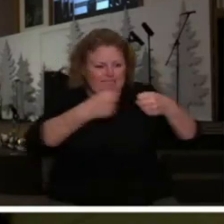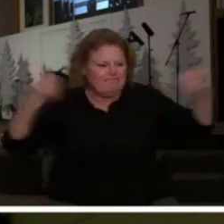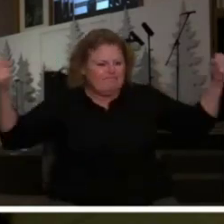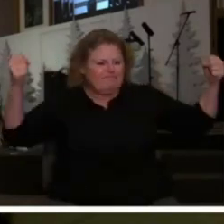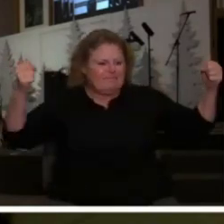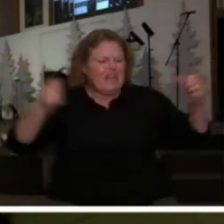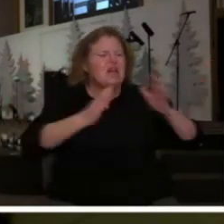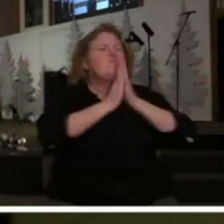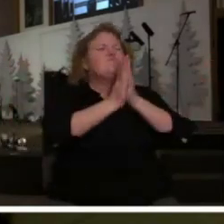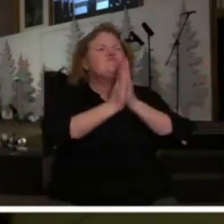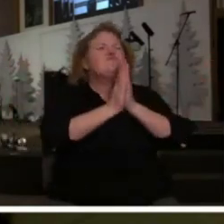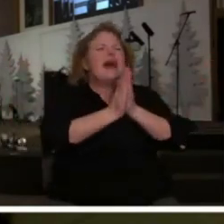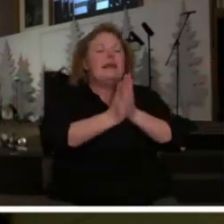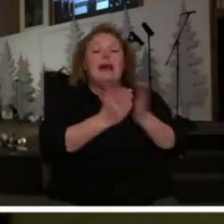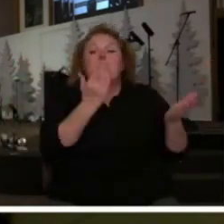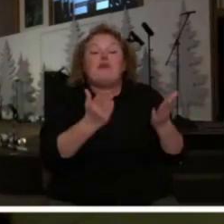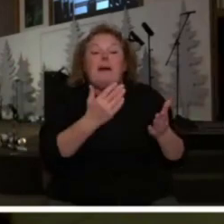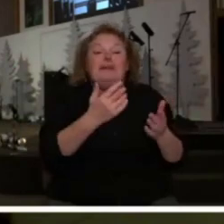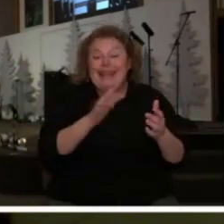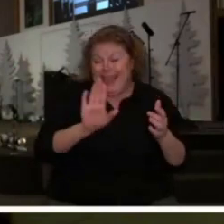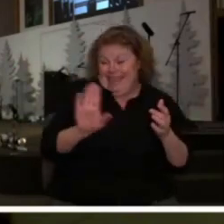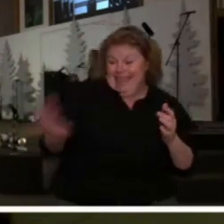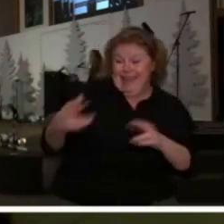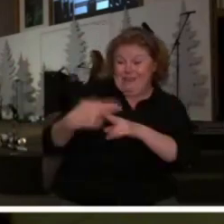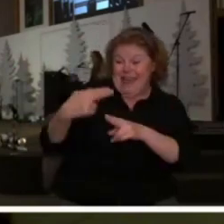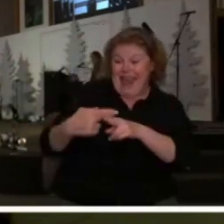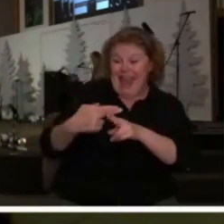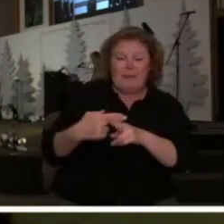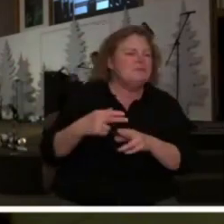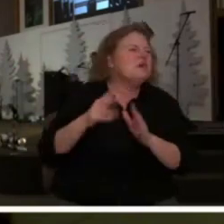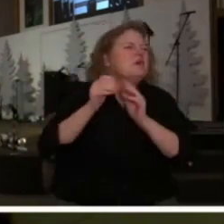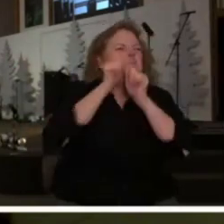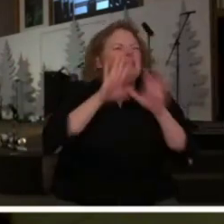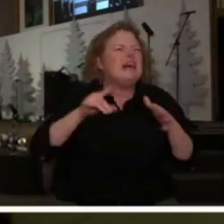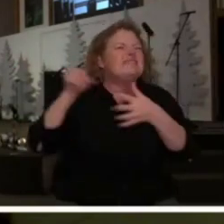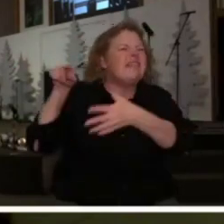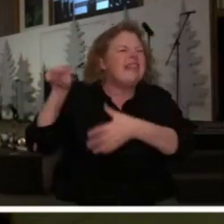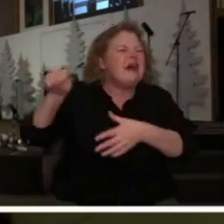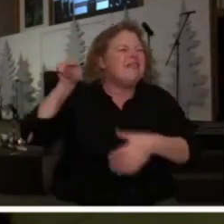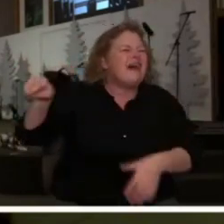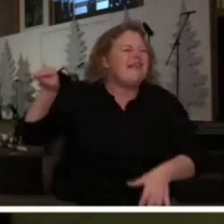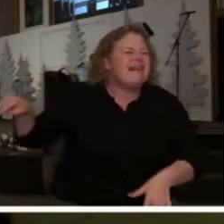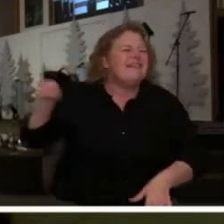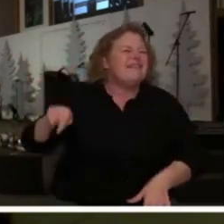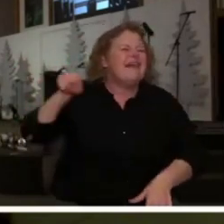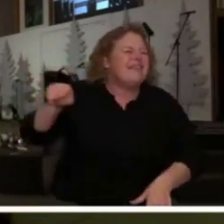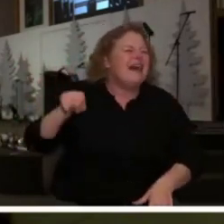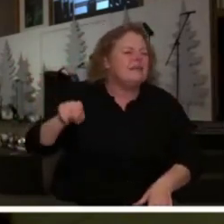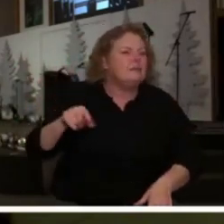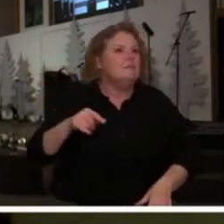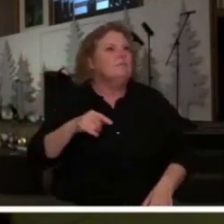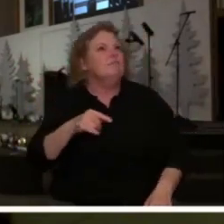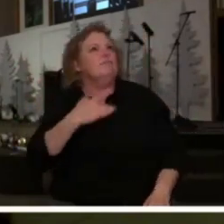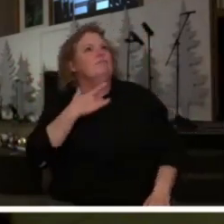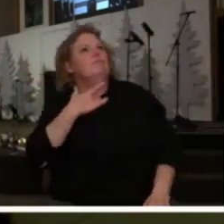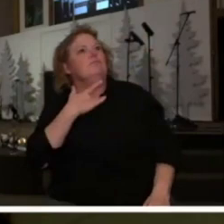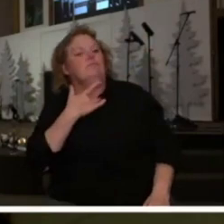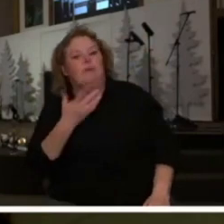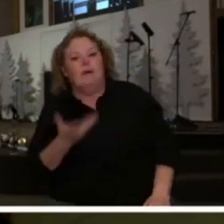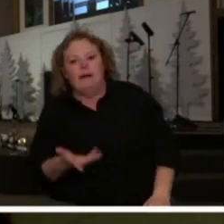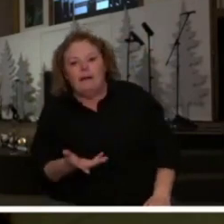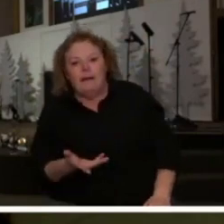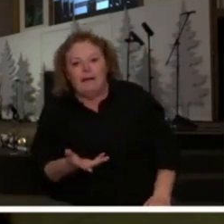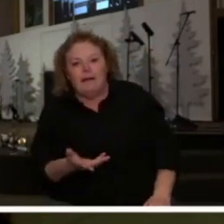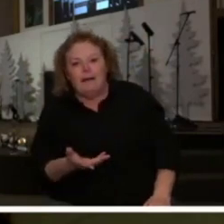calling out their names in prayer Daniel said if they're going to